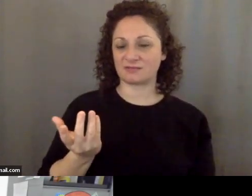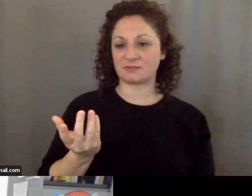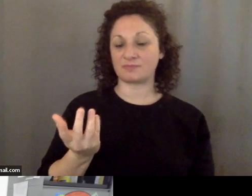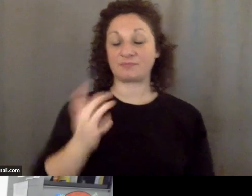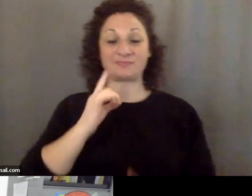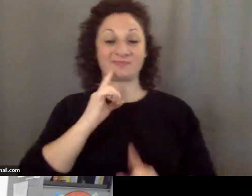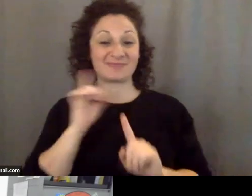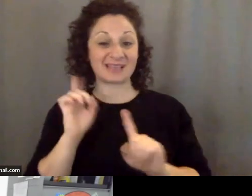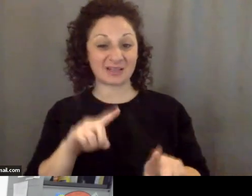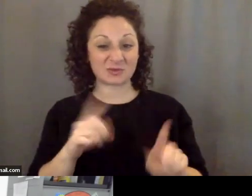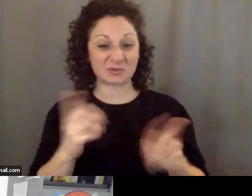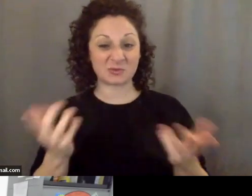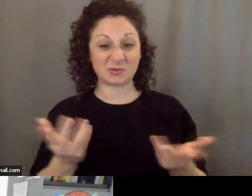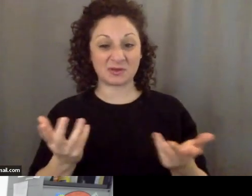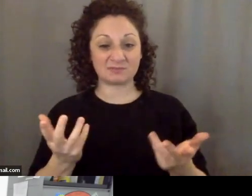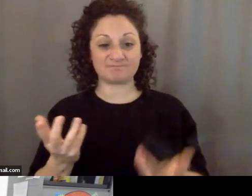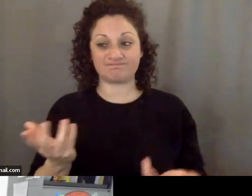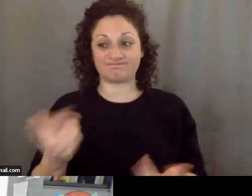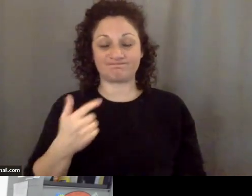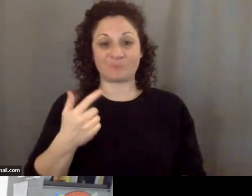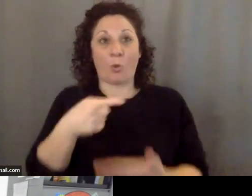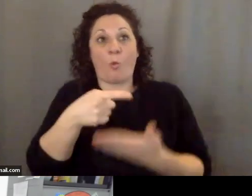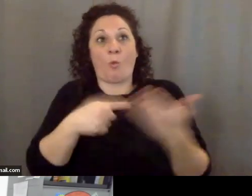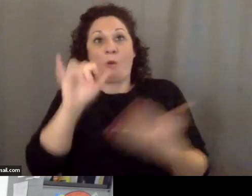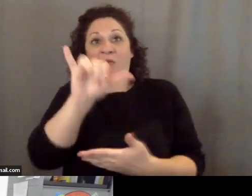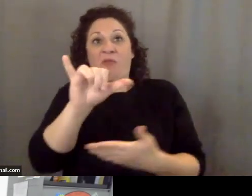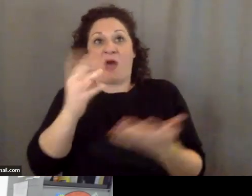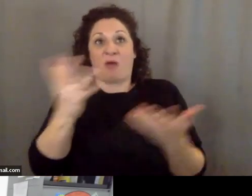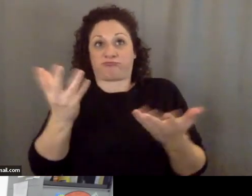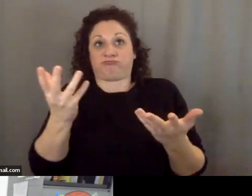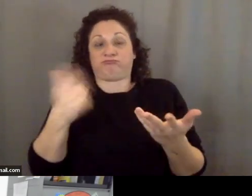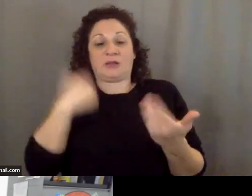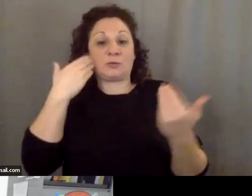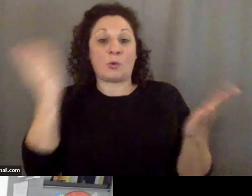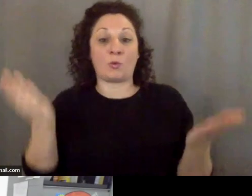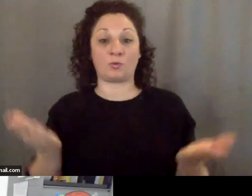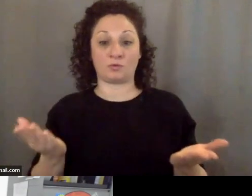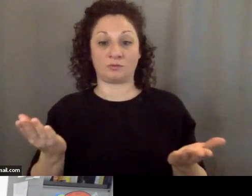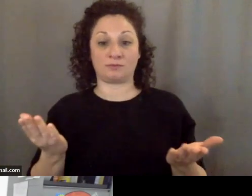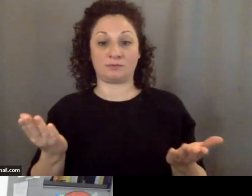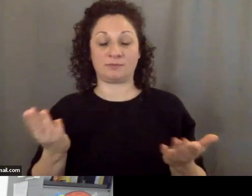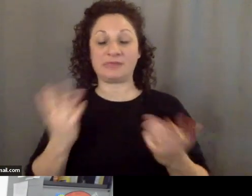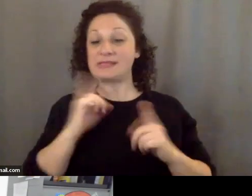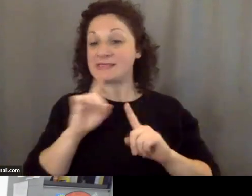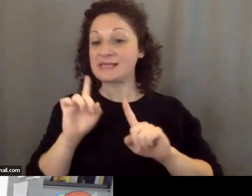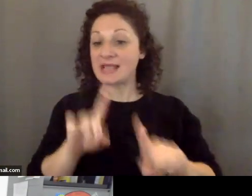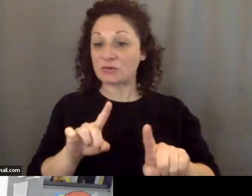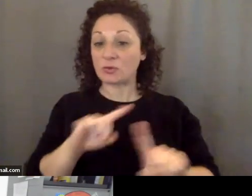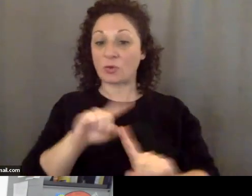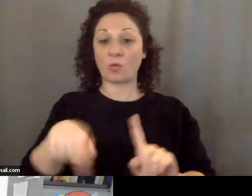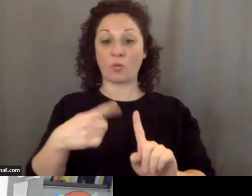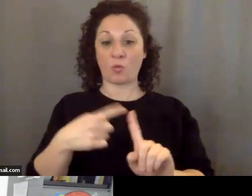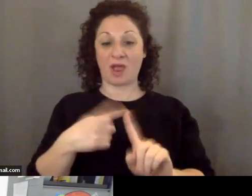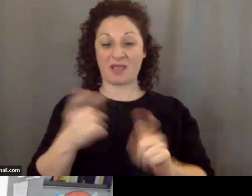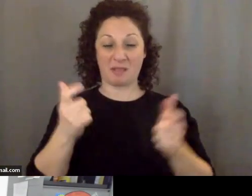answer then is, well, we weren't sure what they were. And the answer is that once this big balloon, the